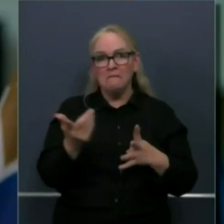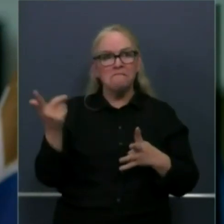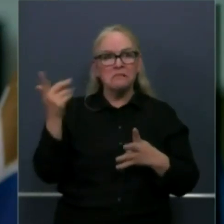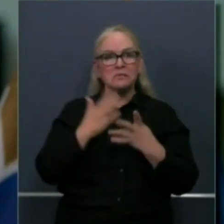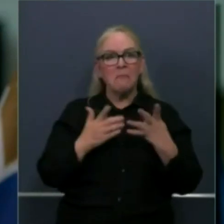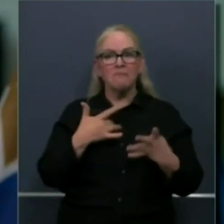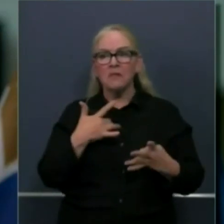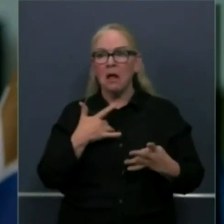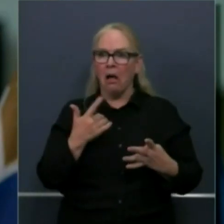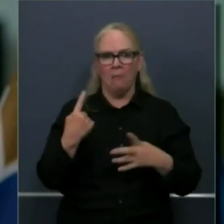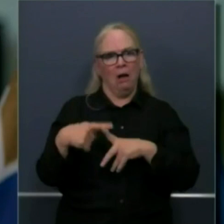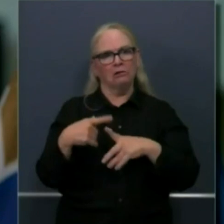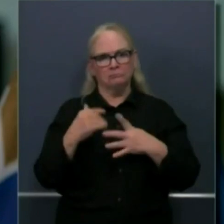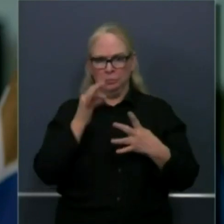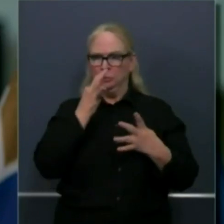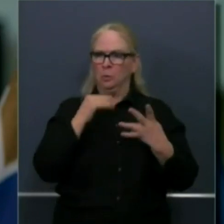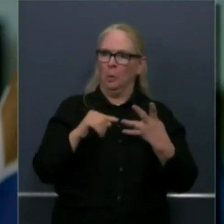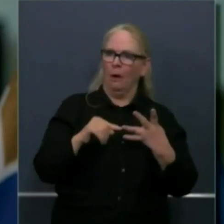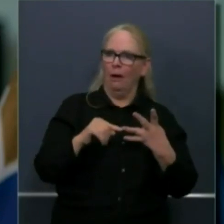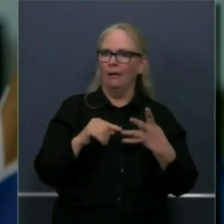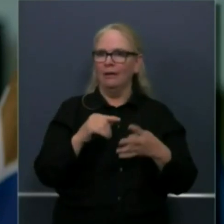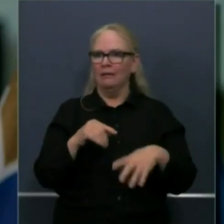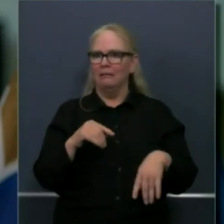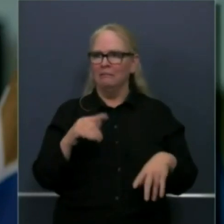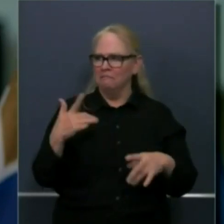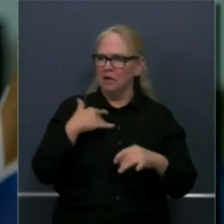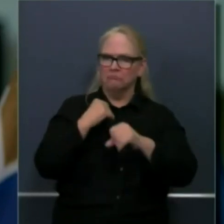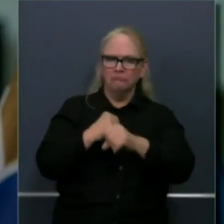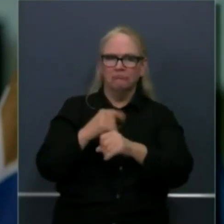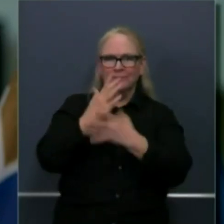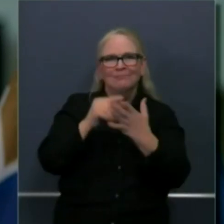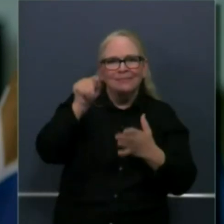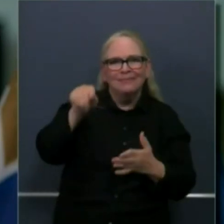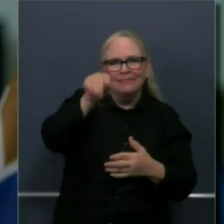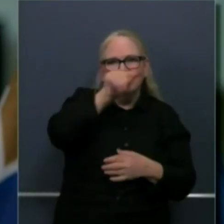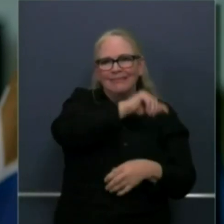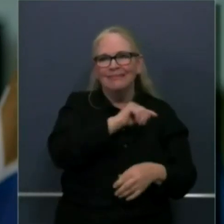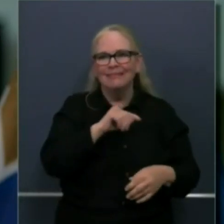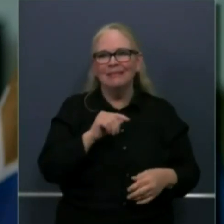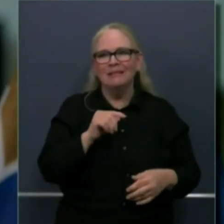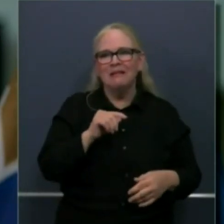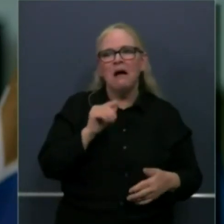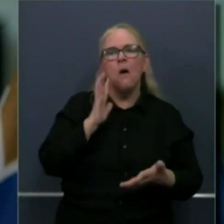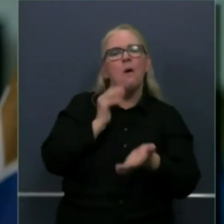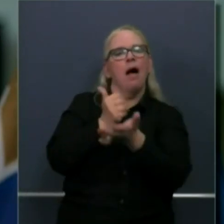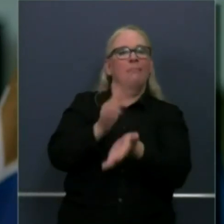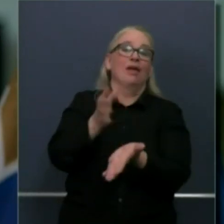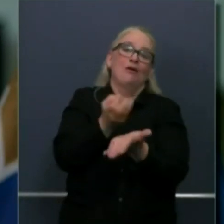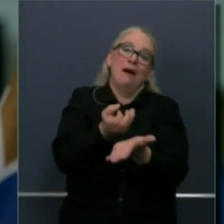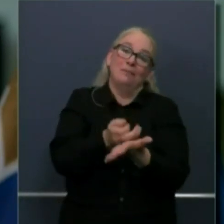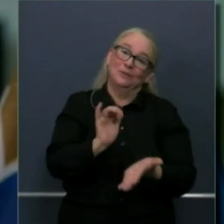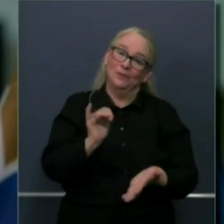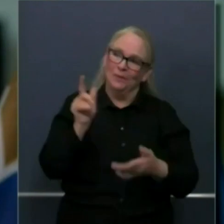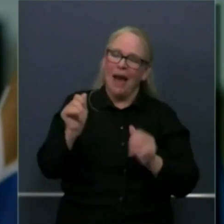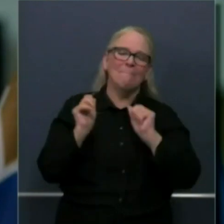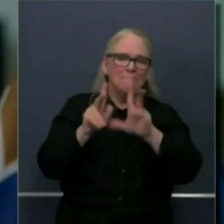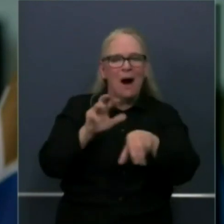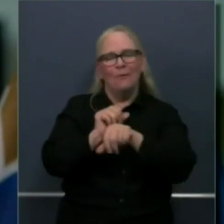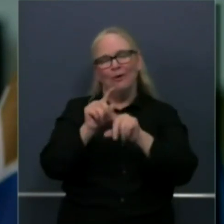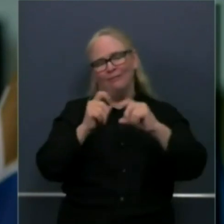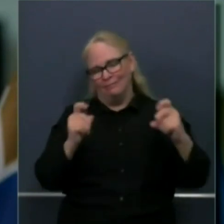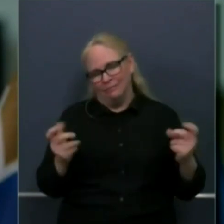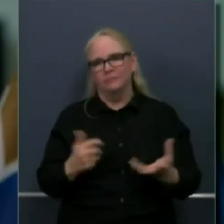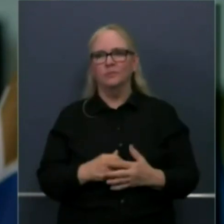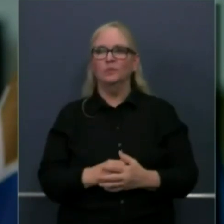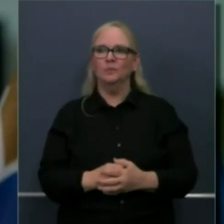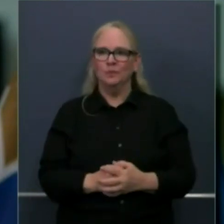uh both from a health perspective uh and an economic perspective it's an and for us not an or and